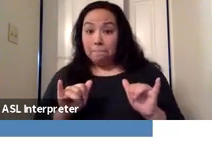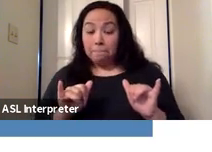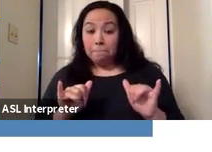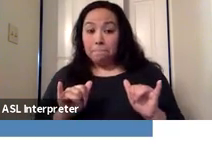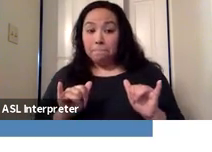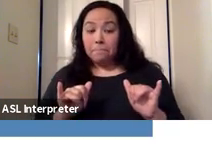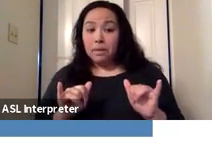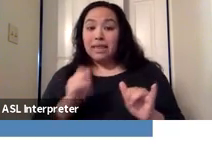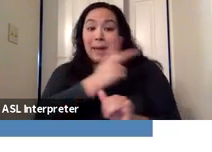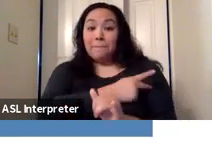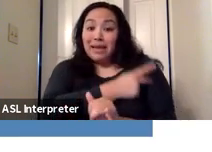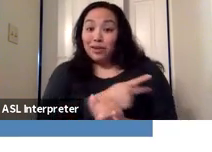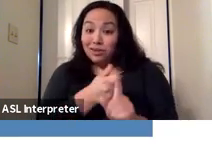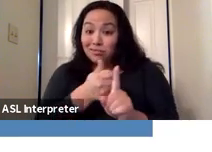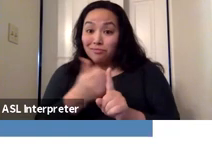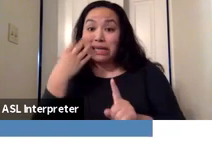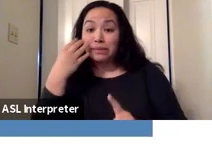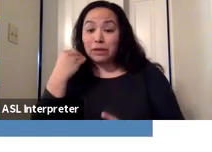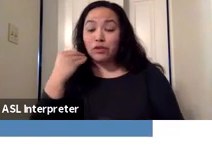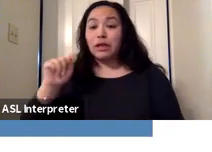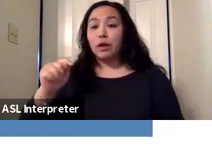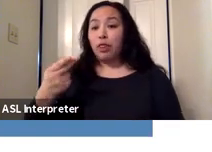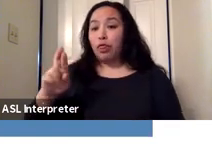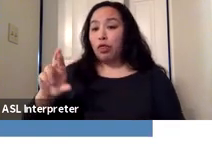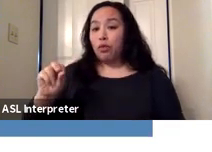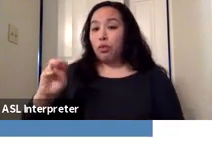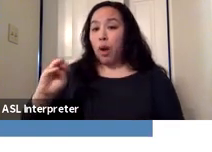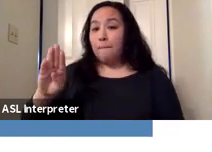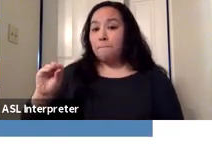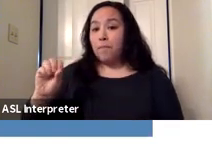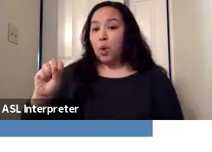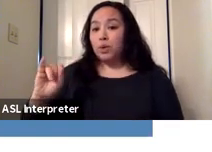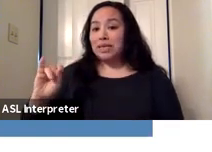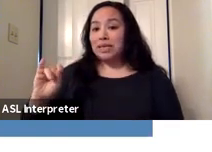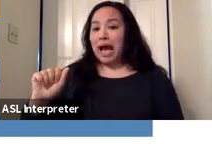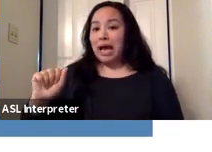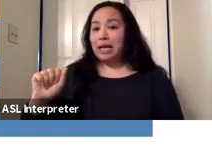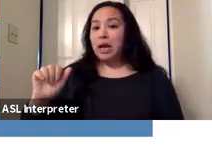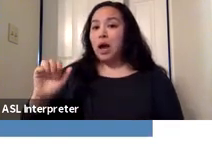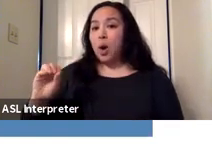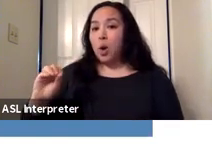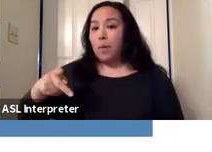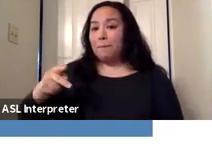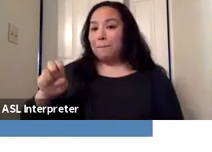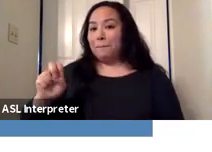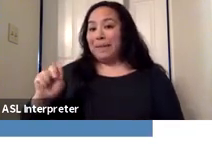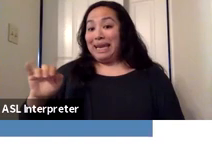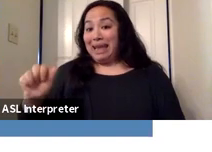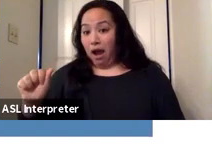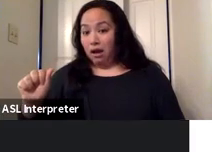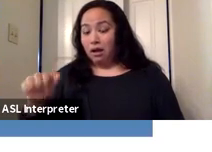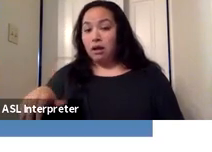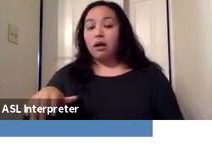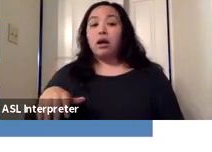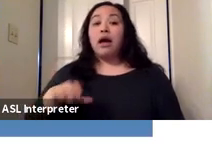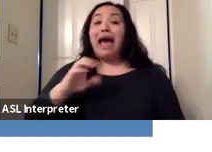patients were experiencing thrombocytopenia or a low platelet count. And so at the same time that there was a clot, there's